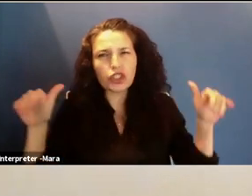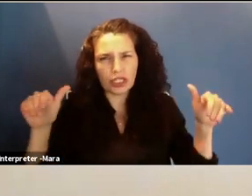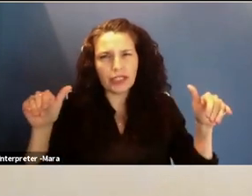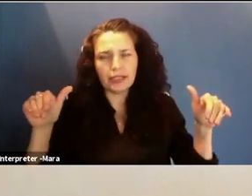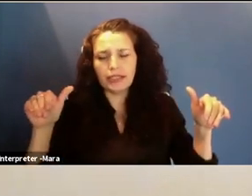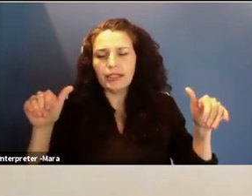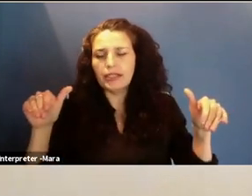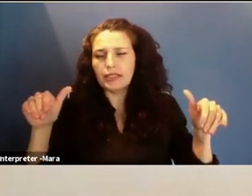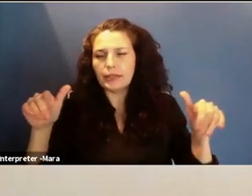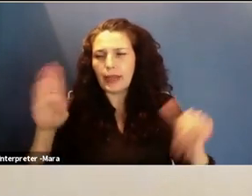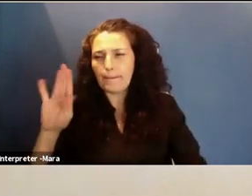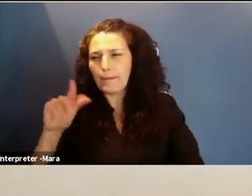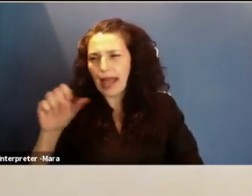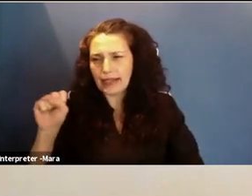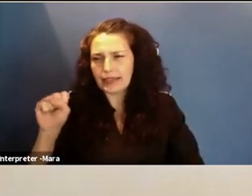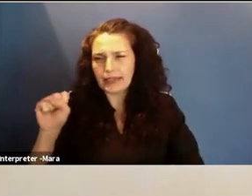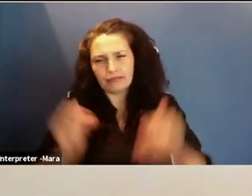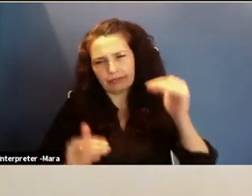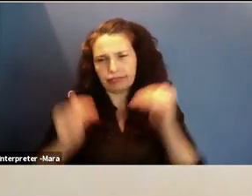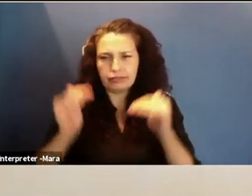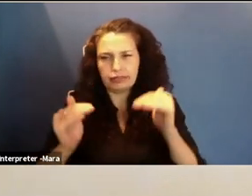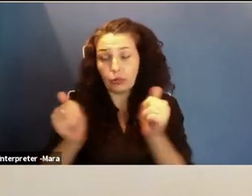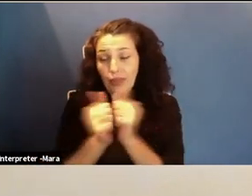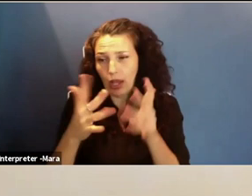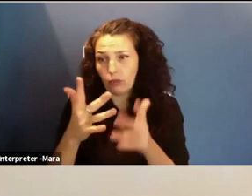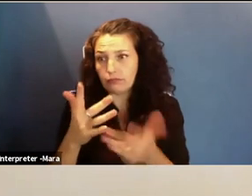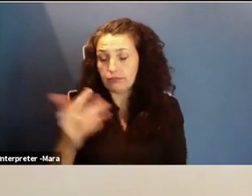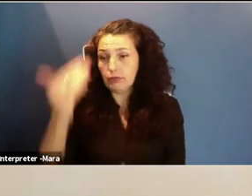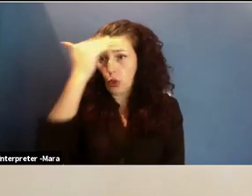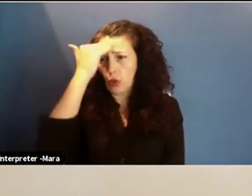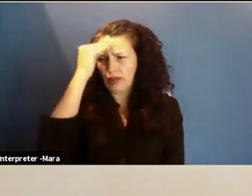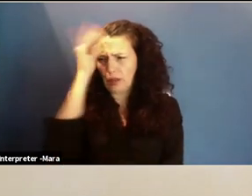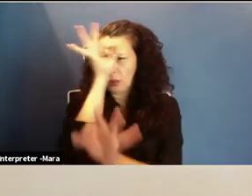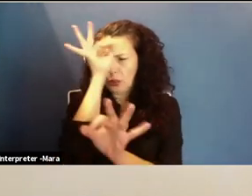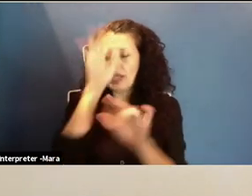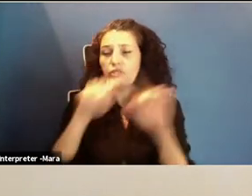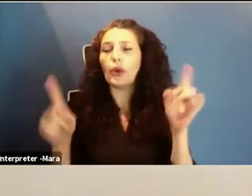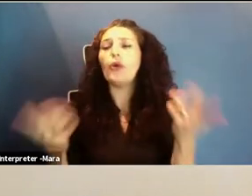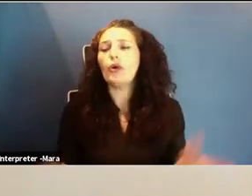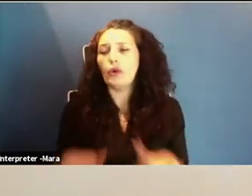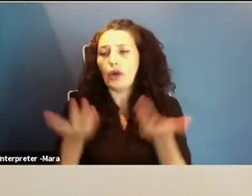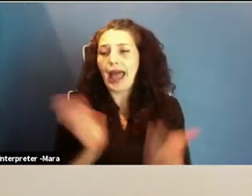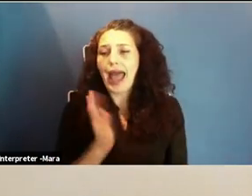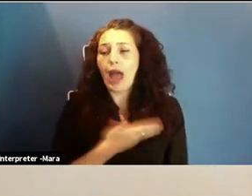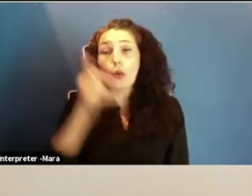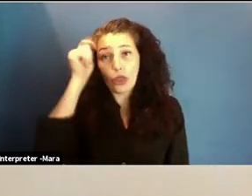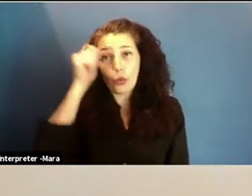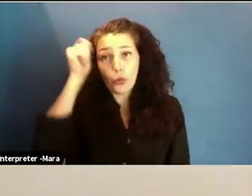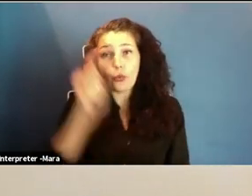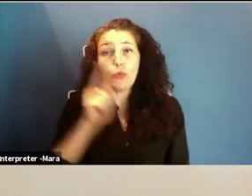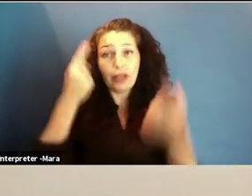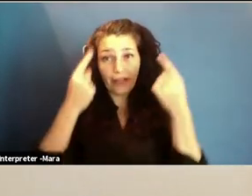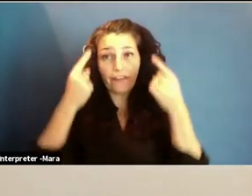our theory of change has actually proven to be quite effective. We've been doing it about